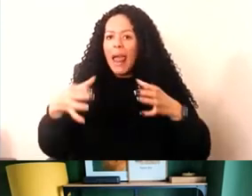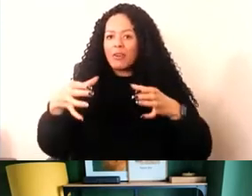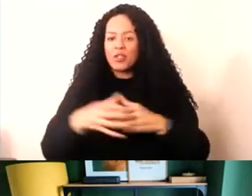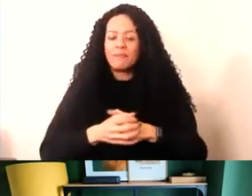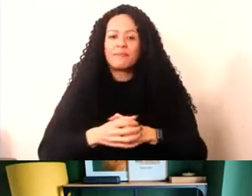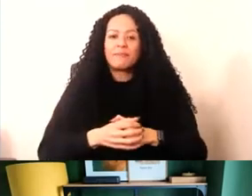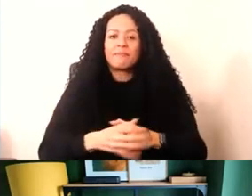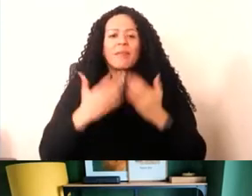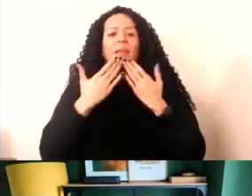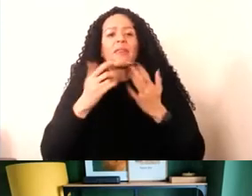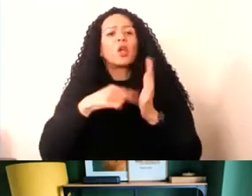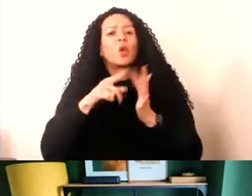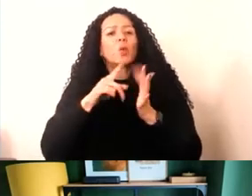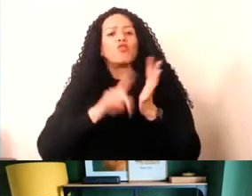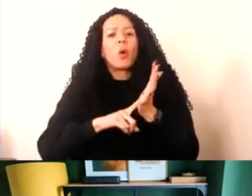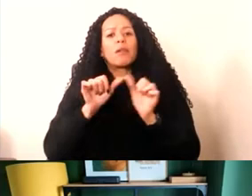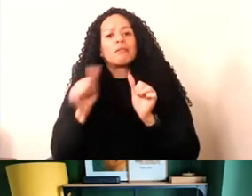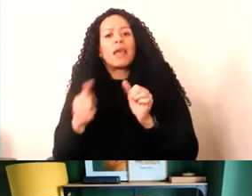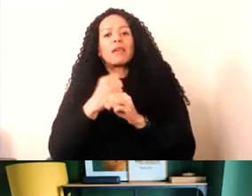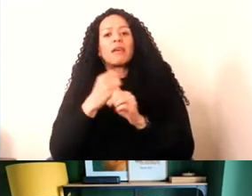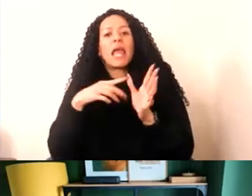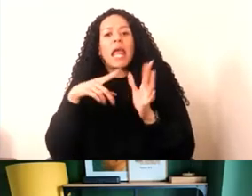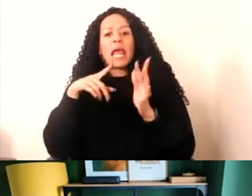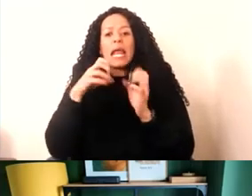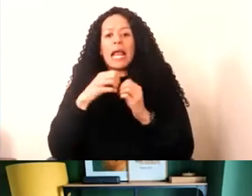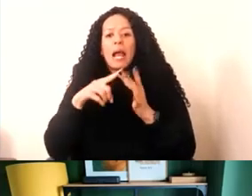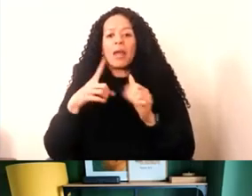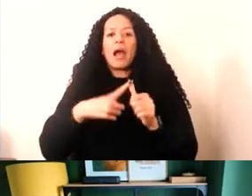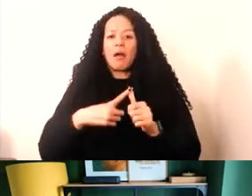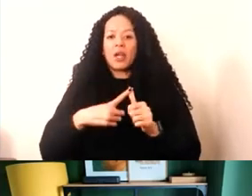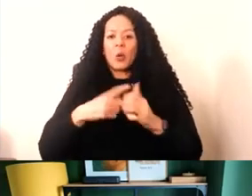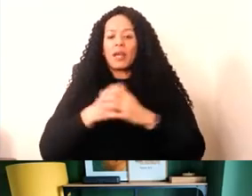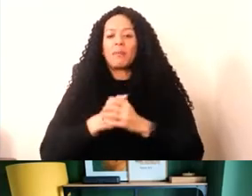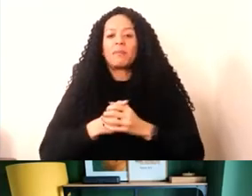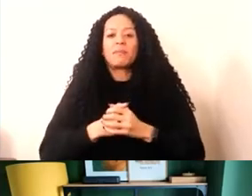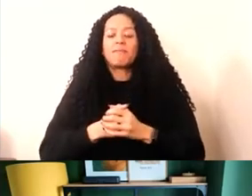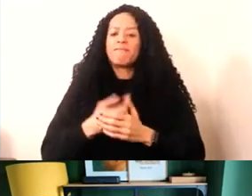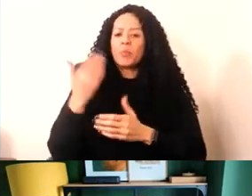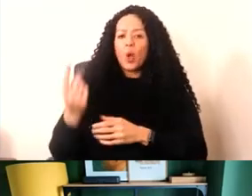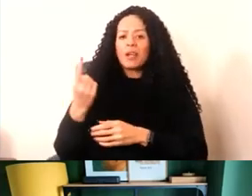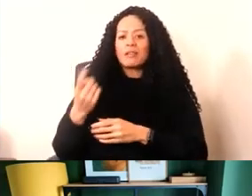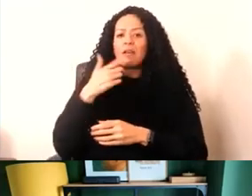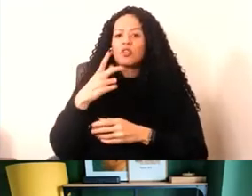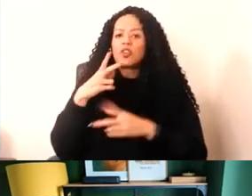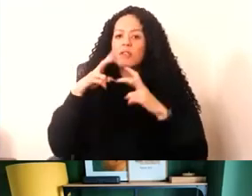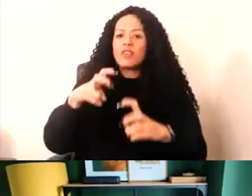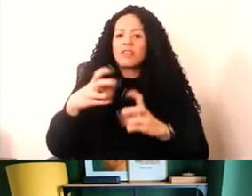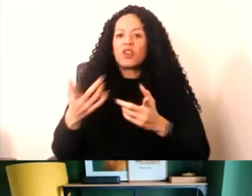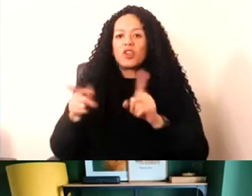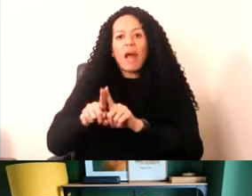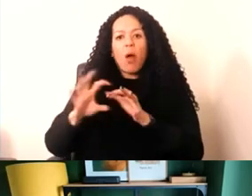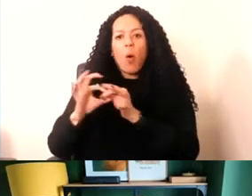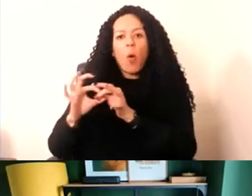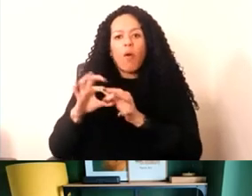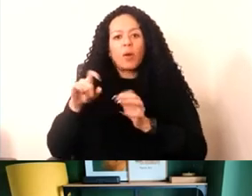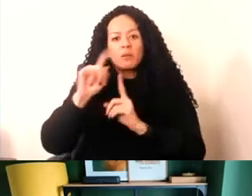up next we have Dr. Gary Aragone, who is the research fellow for this project and has recently